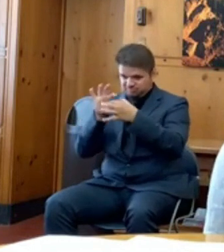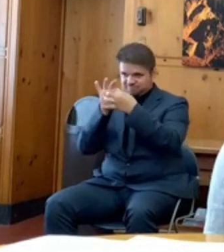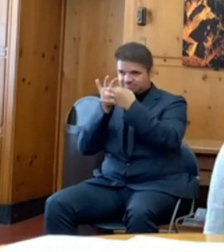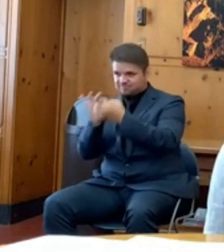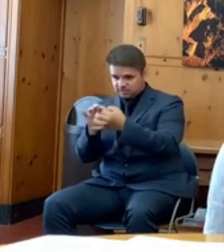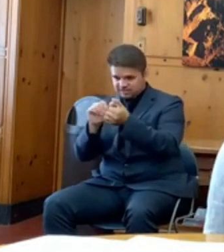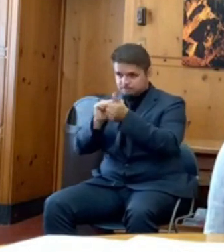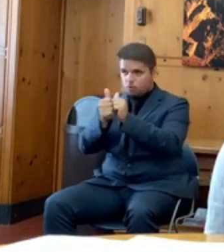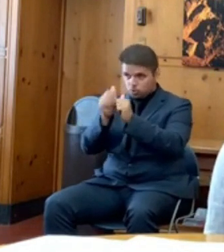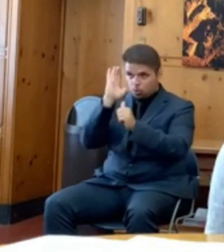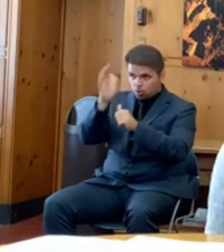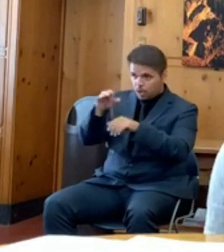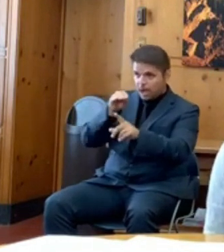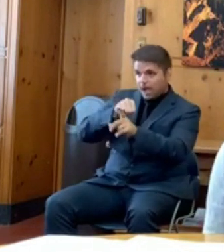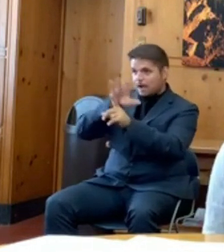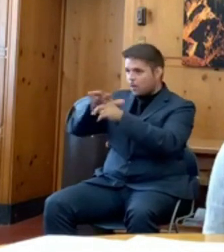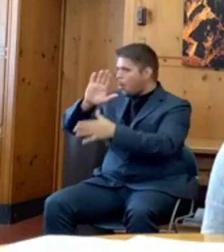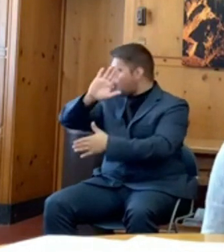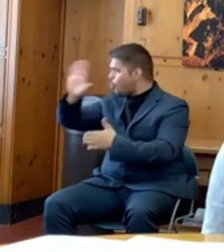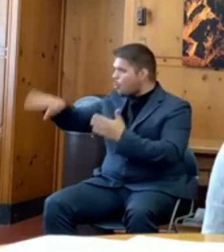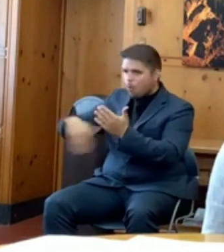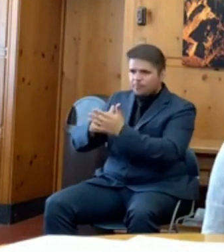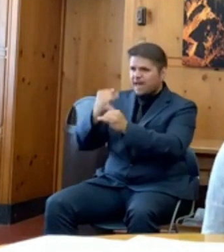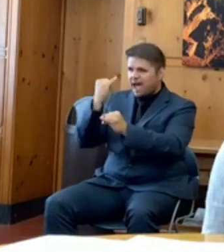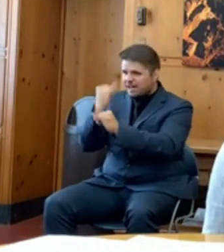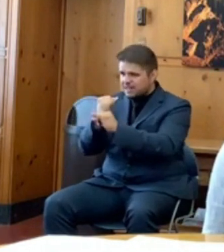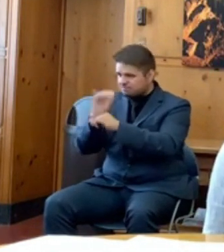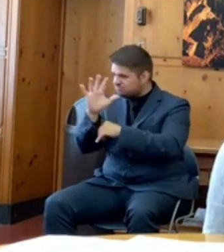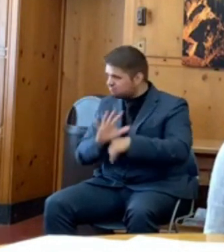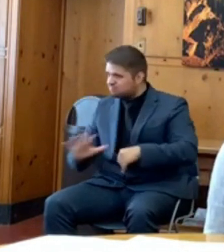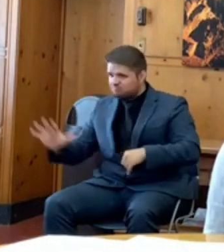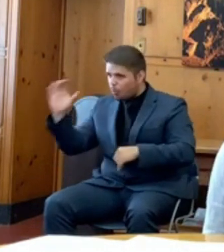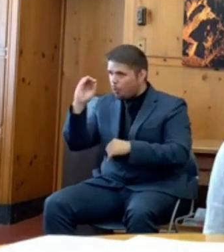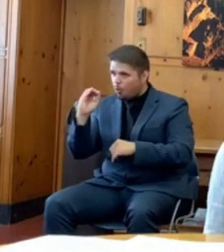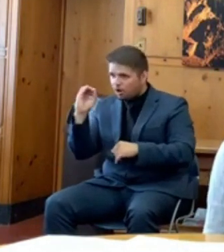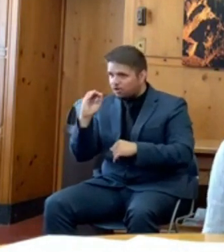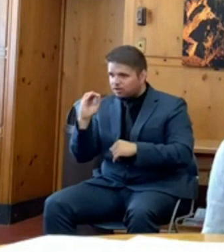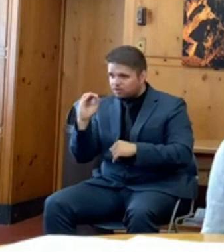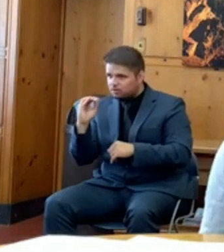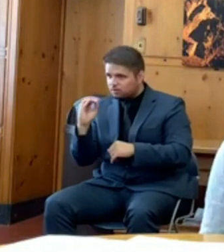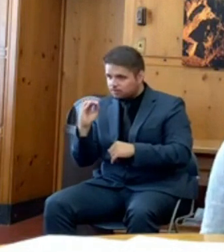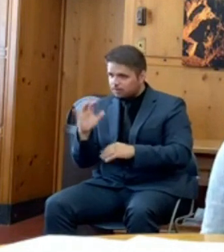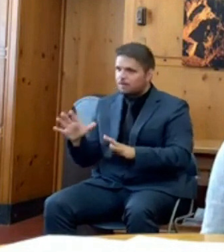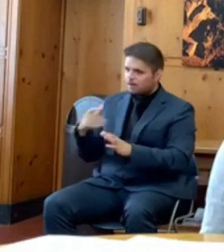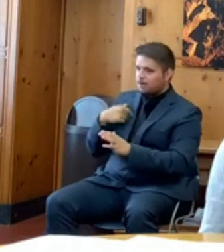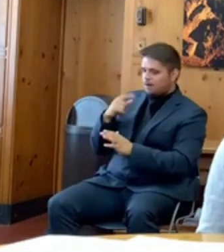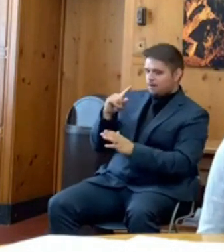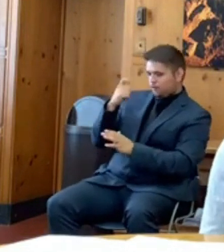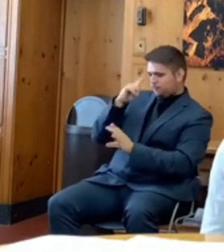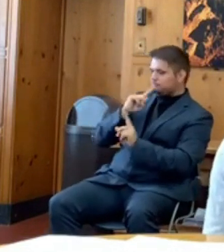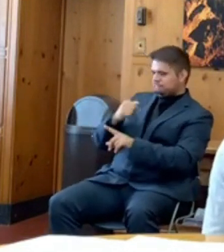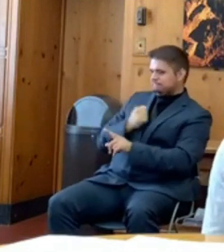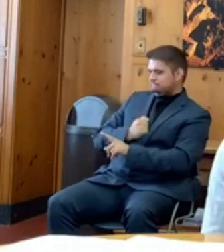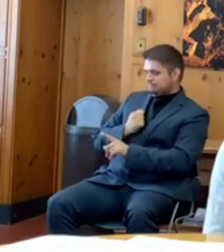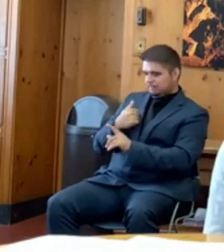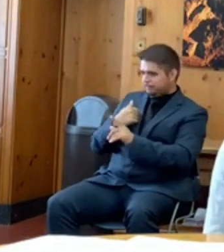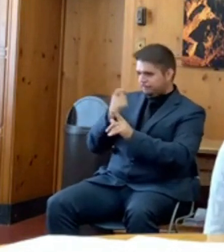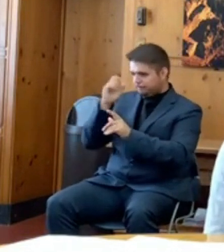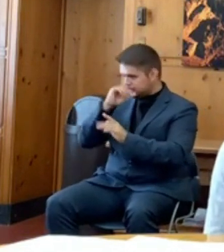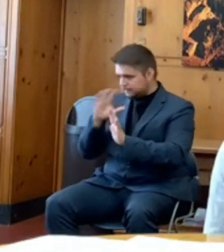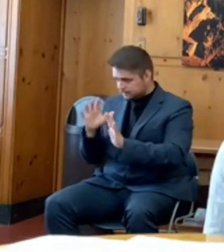campuses at large? Oh, I'm sorry, Gary. I'm sorry. No, that's okay. No, I'm sorry. So